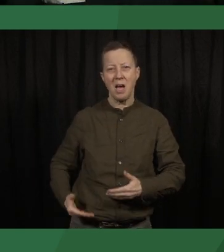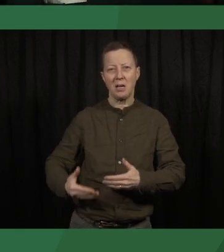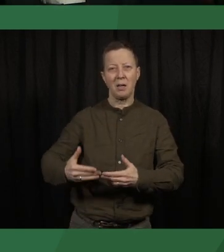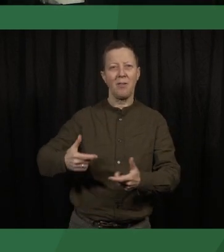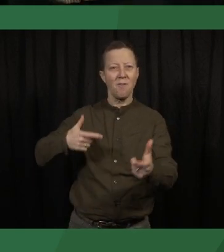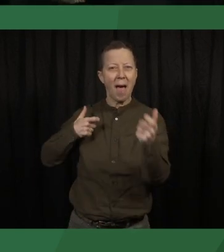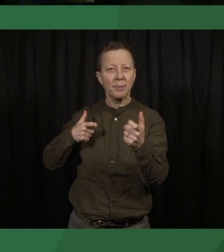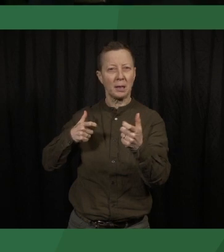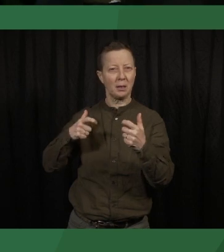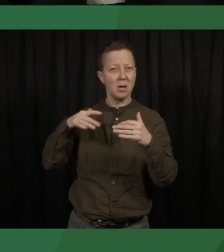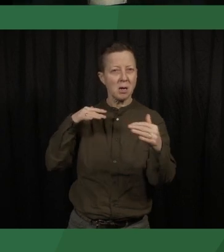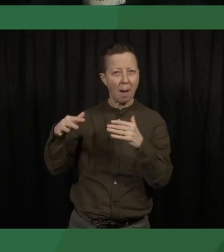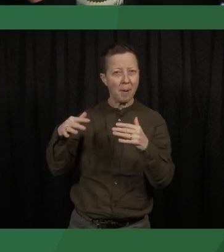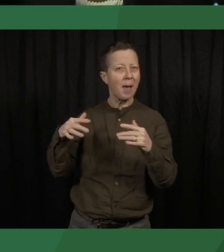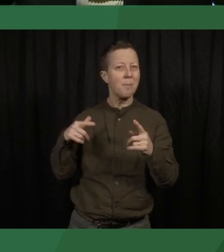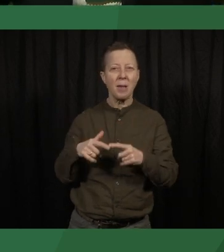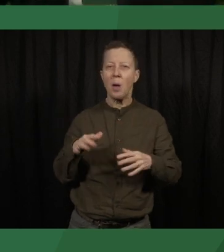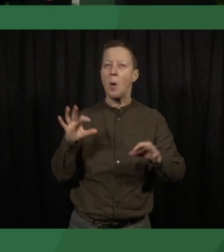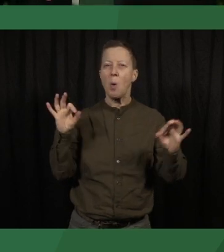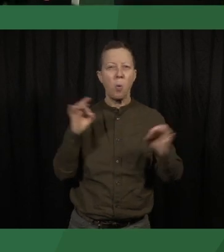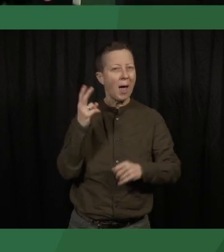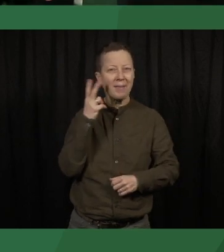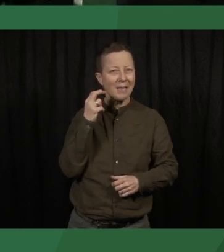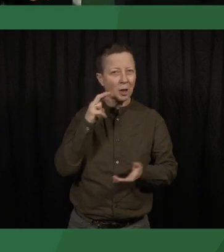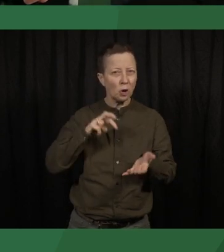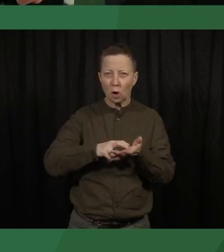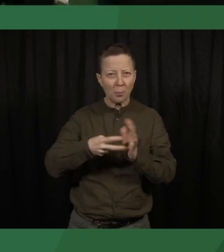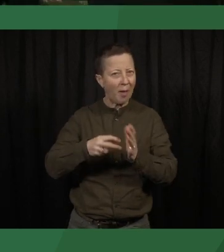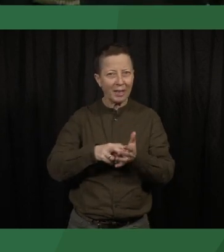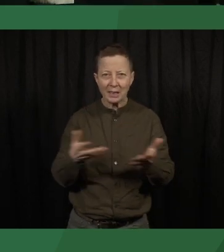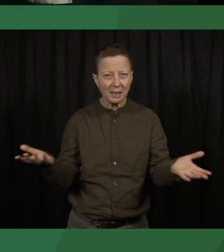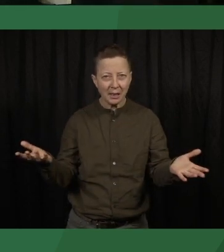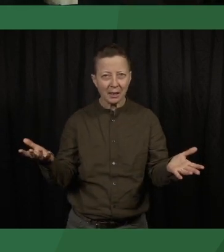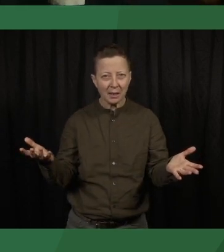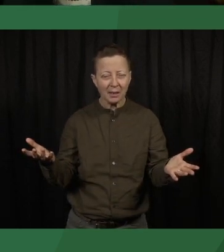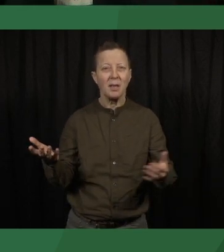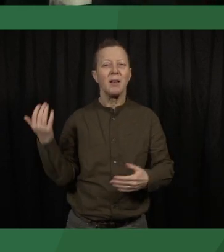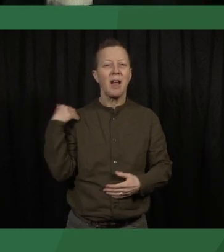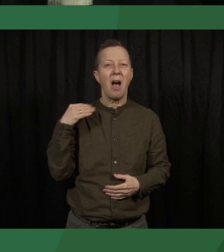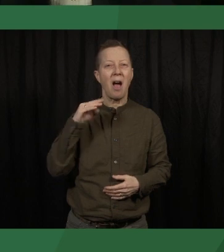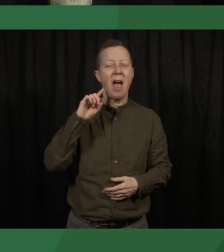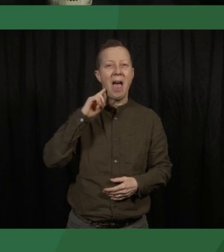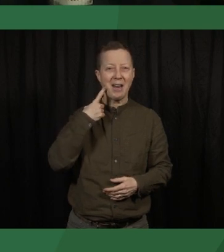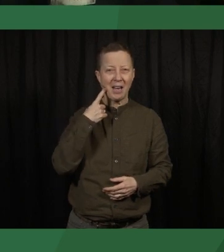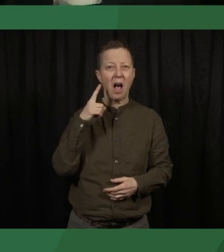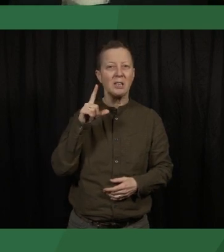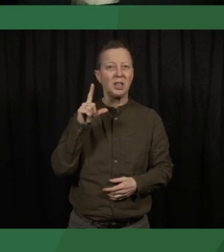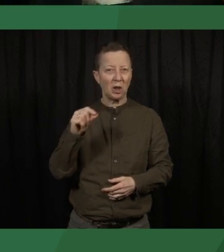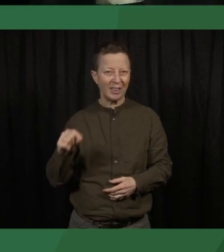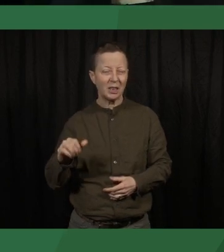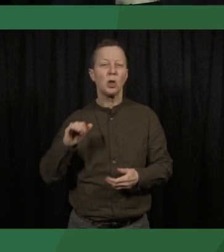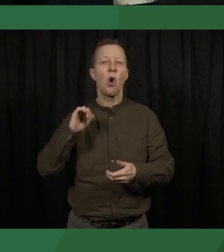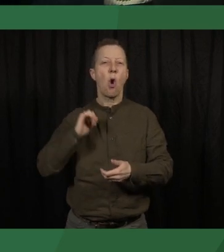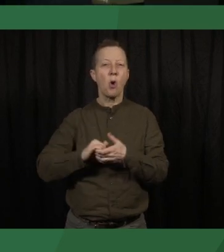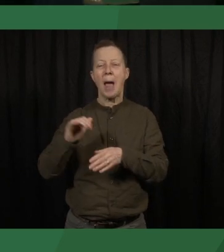But this had not been tested systematically. When Erica Chenoweth and Maria Steffen set out to